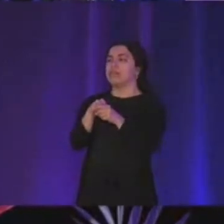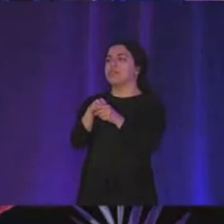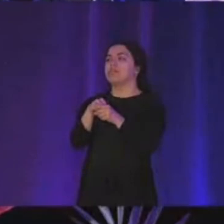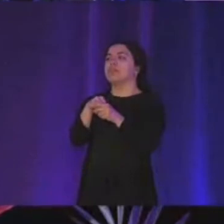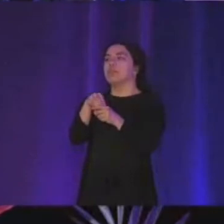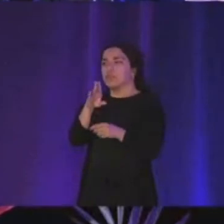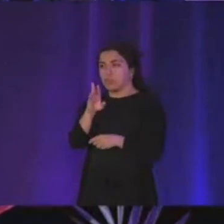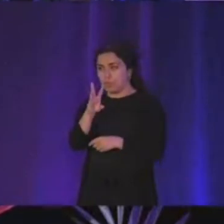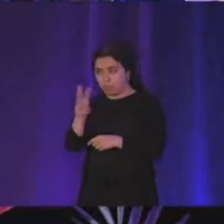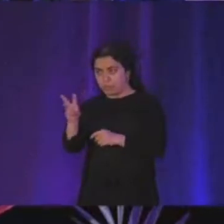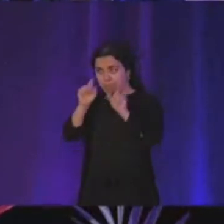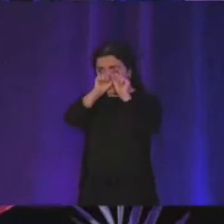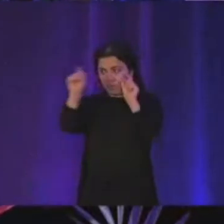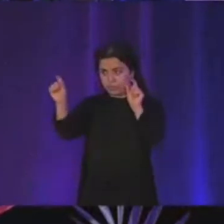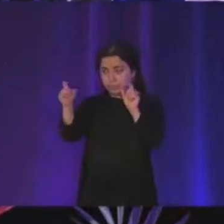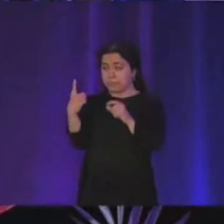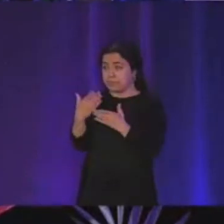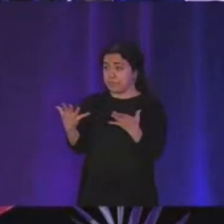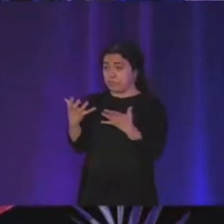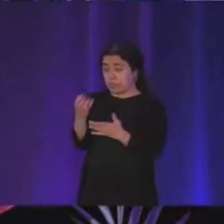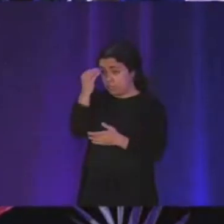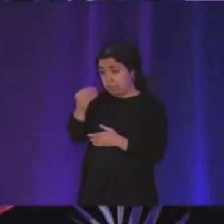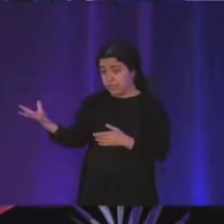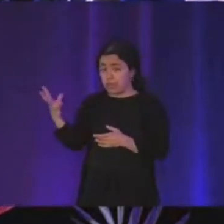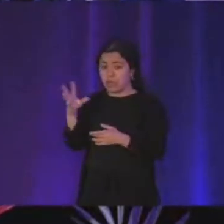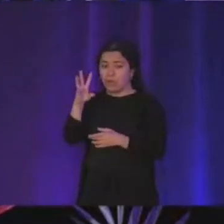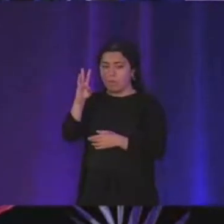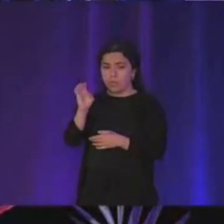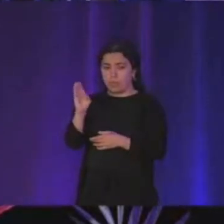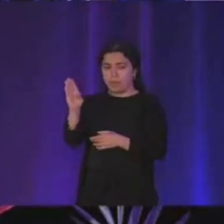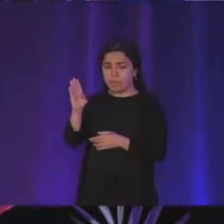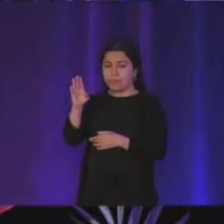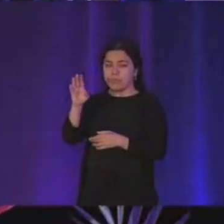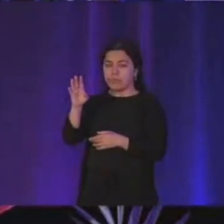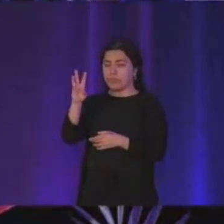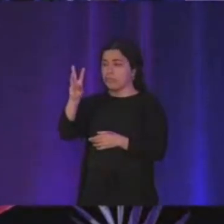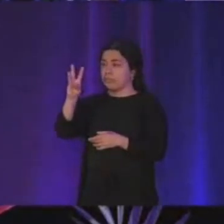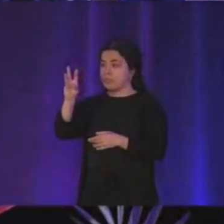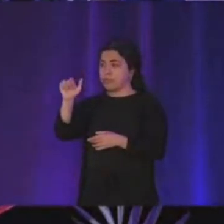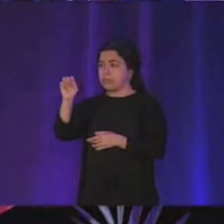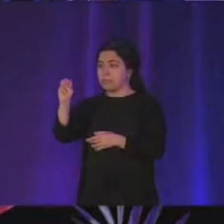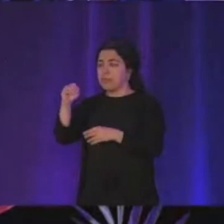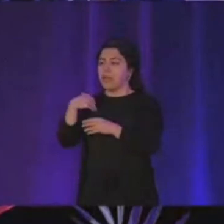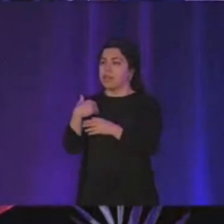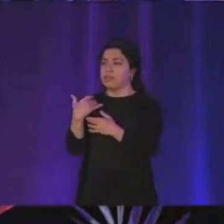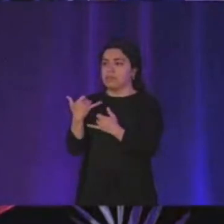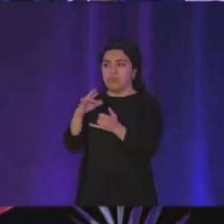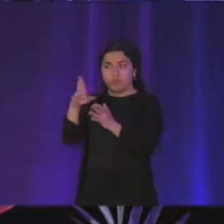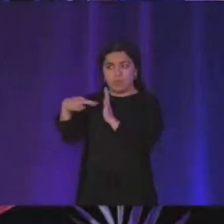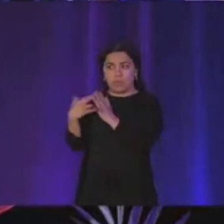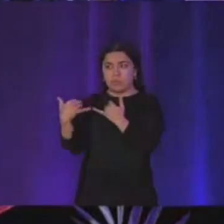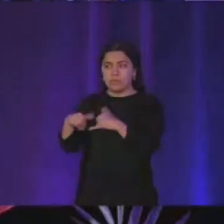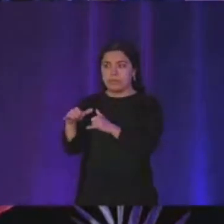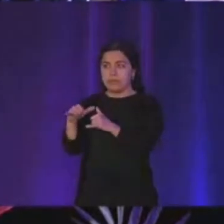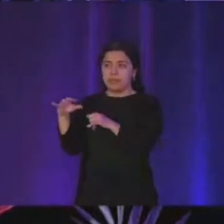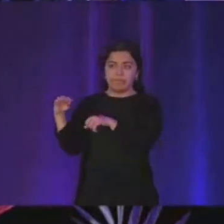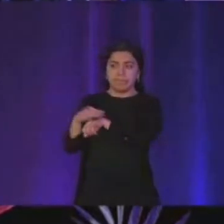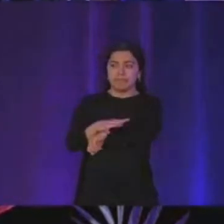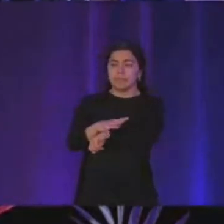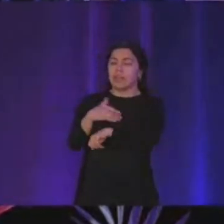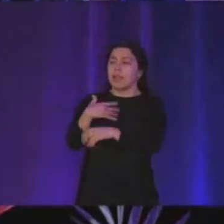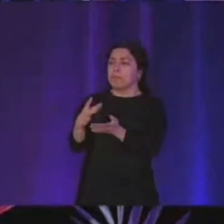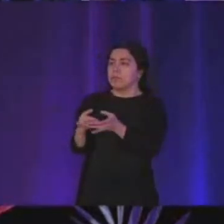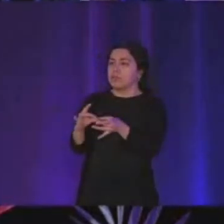uh web assembly still has a role to play because as i mentioned with demuxing like we're talking about a bunch of video file formats